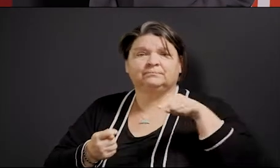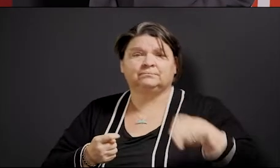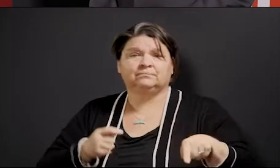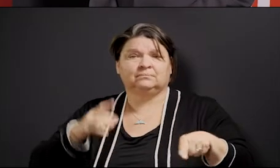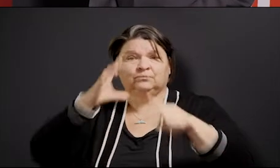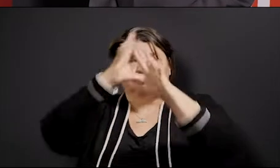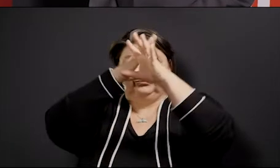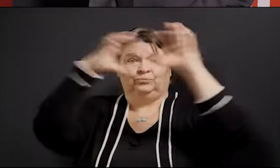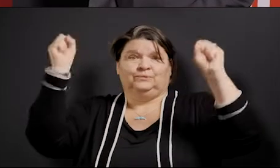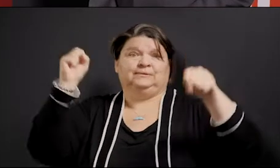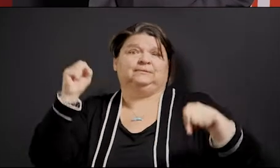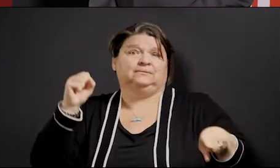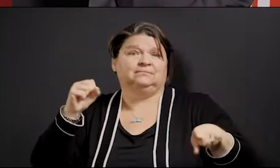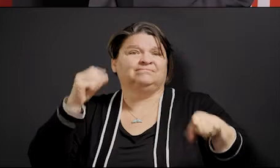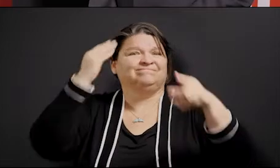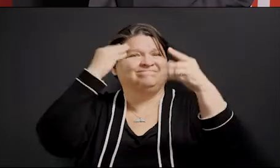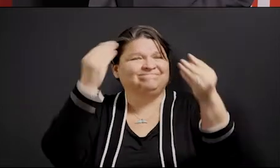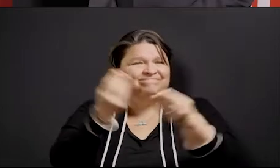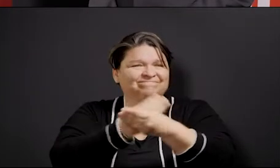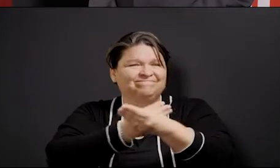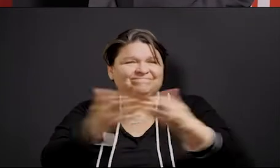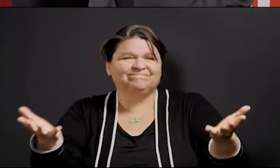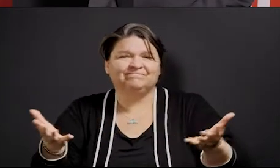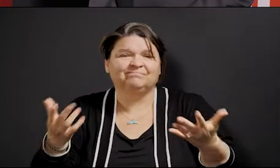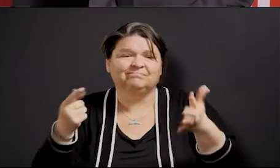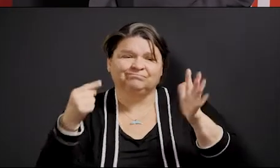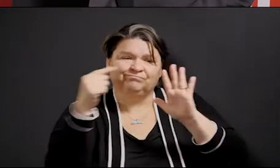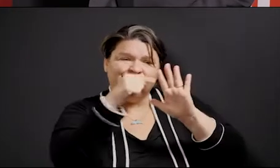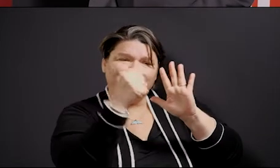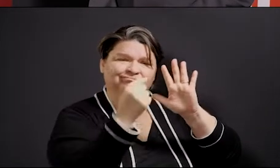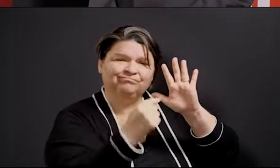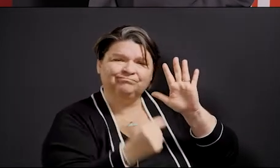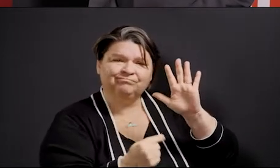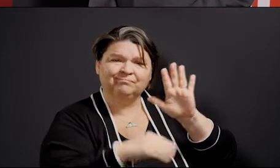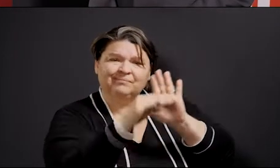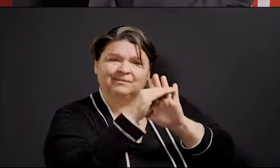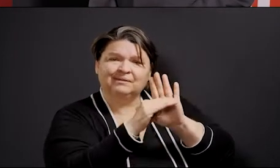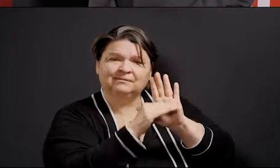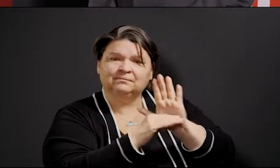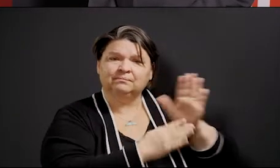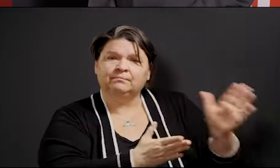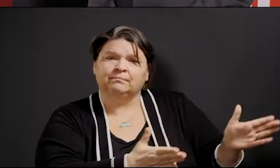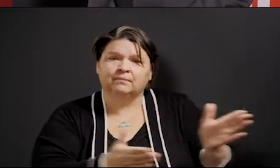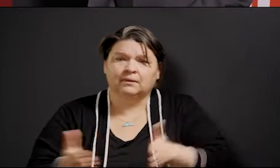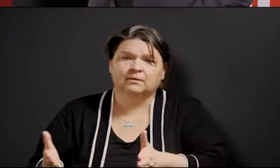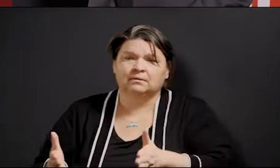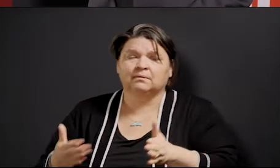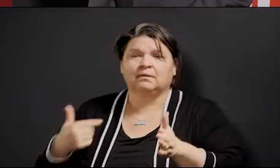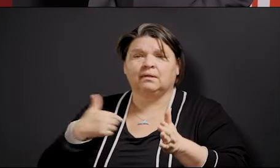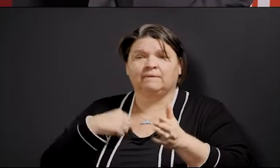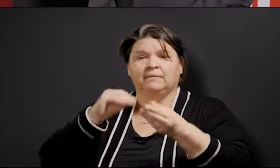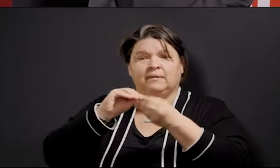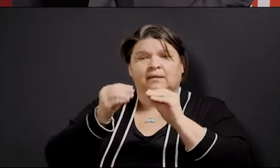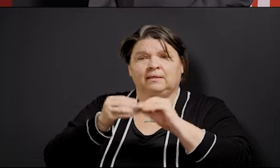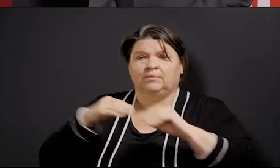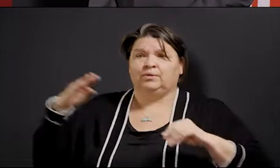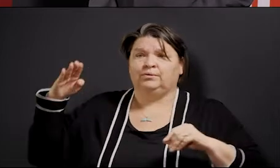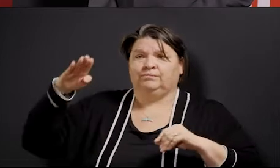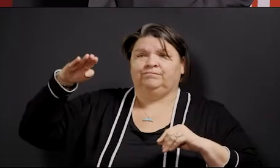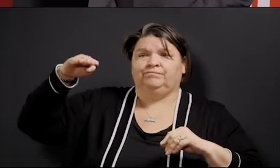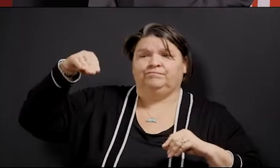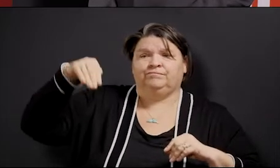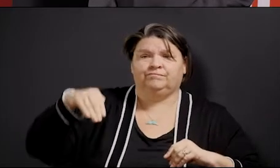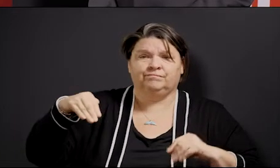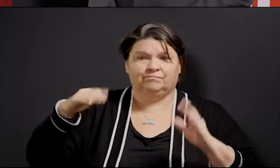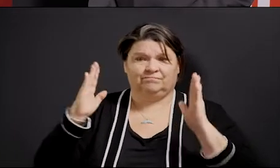but it includes a downward trajectory of 14 days on cases. And critically, the hospital's ability to